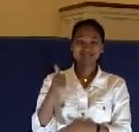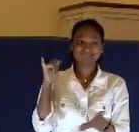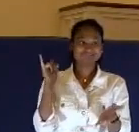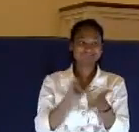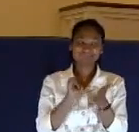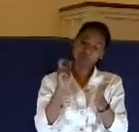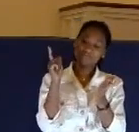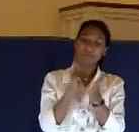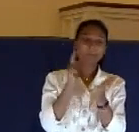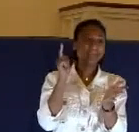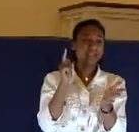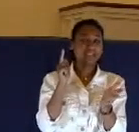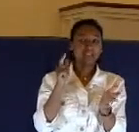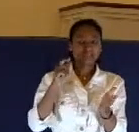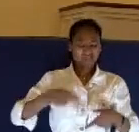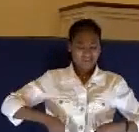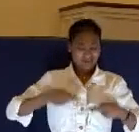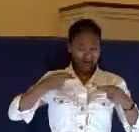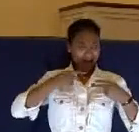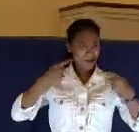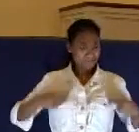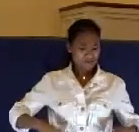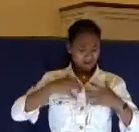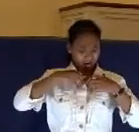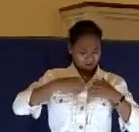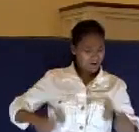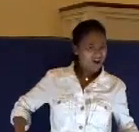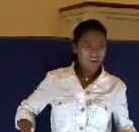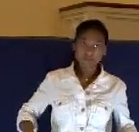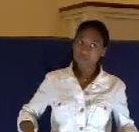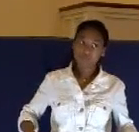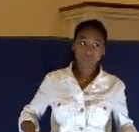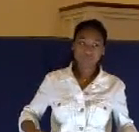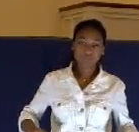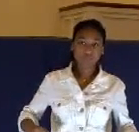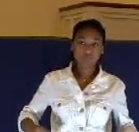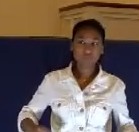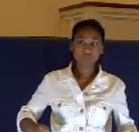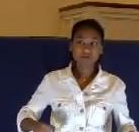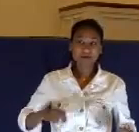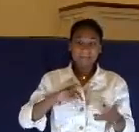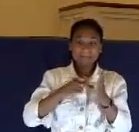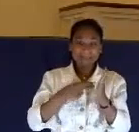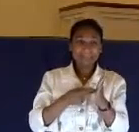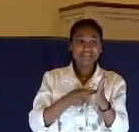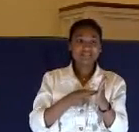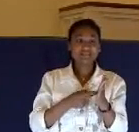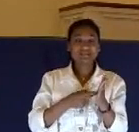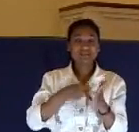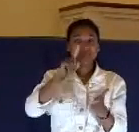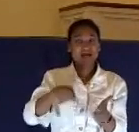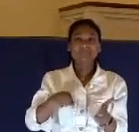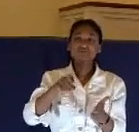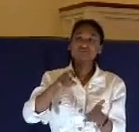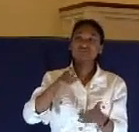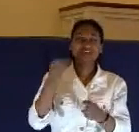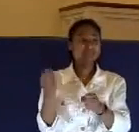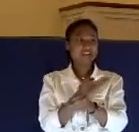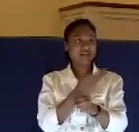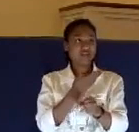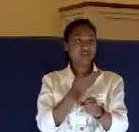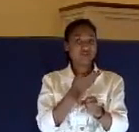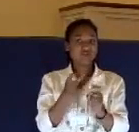For a high priest to rent his garments was to disqualify himself from the office. You see what's happening here?